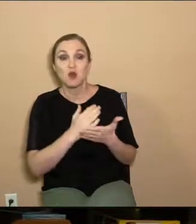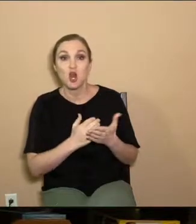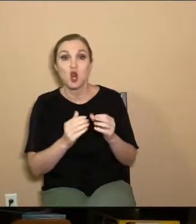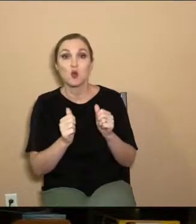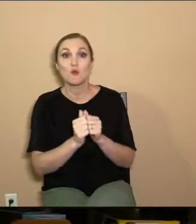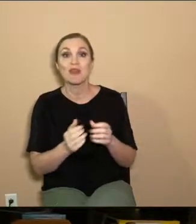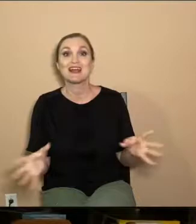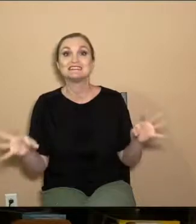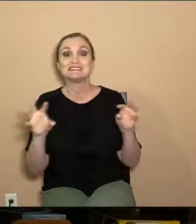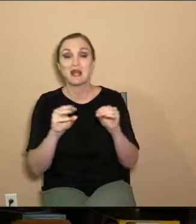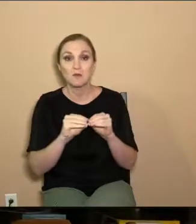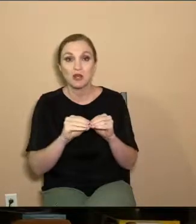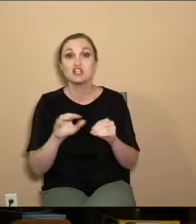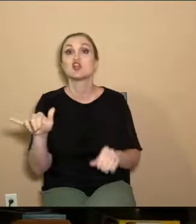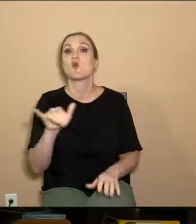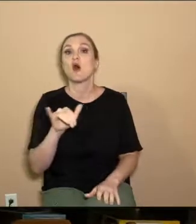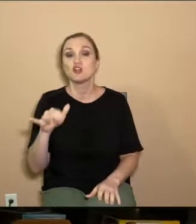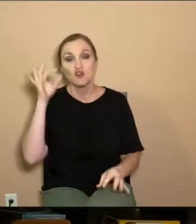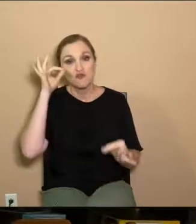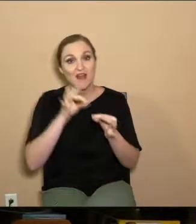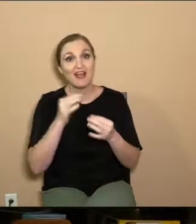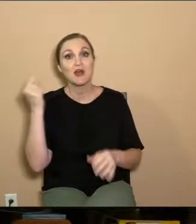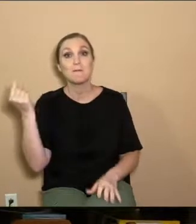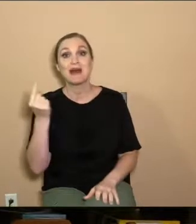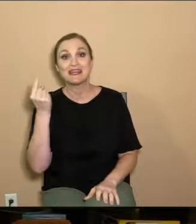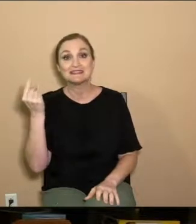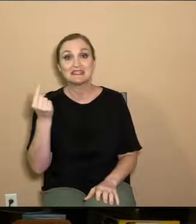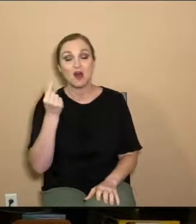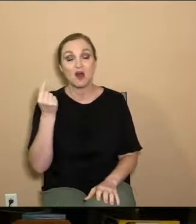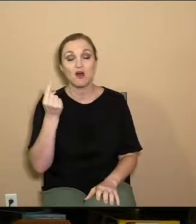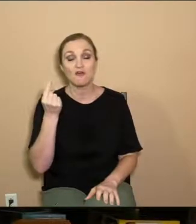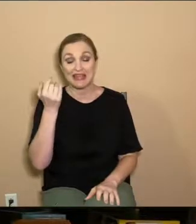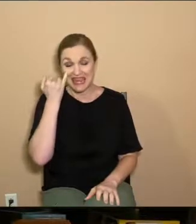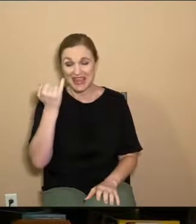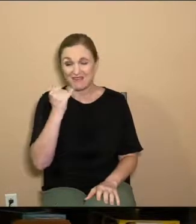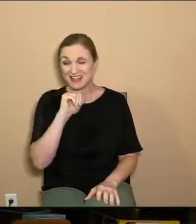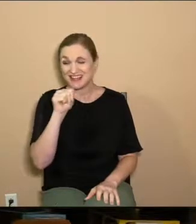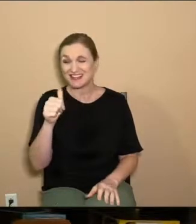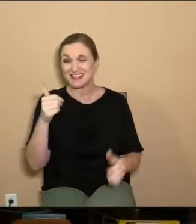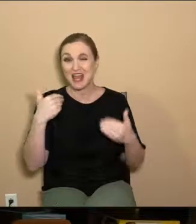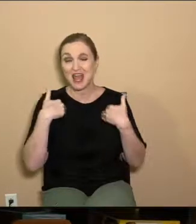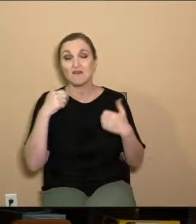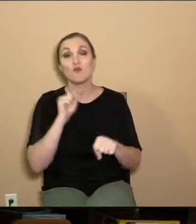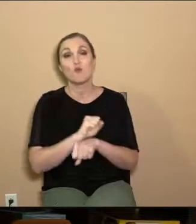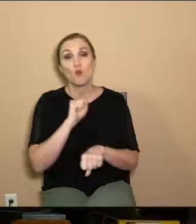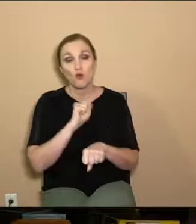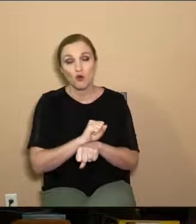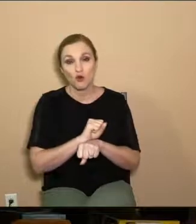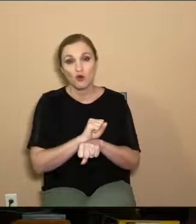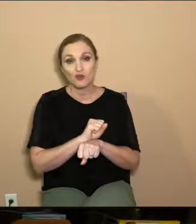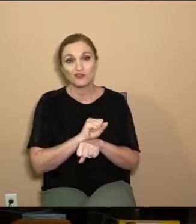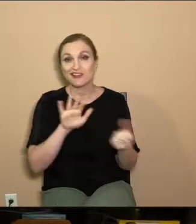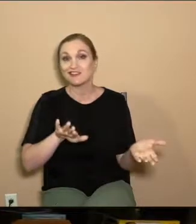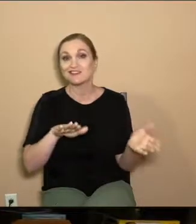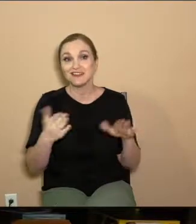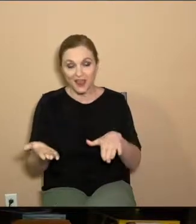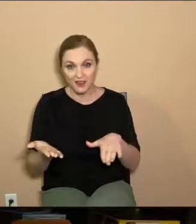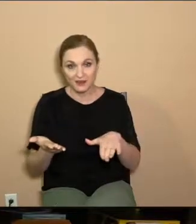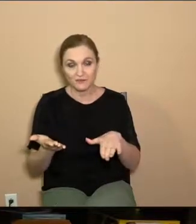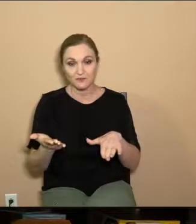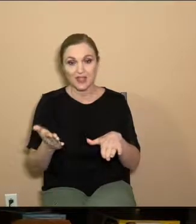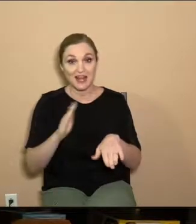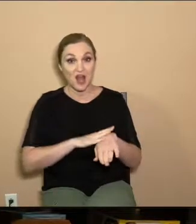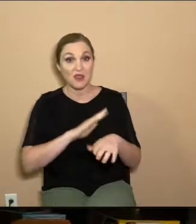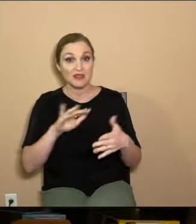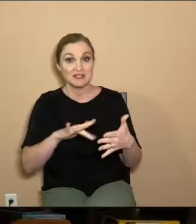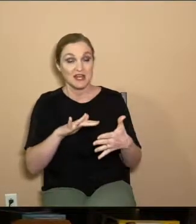summary statement, so also faith by itself, if it does not have works, is dead. And on the